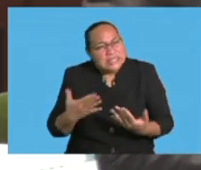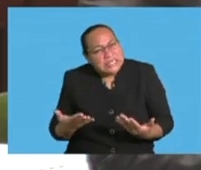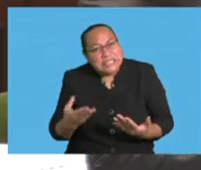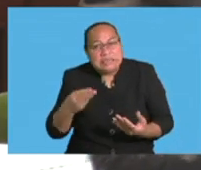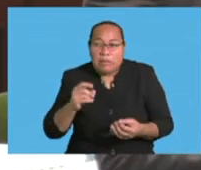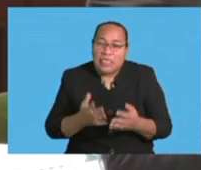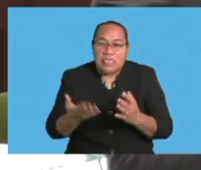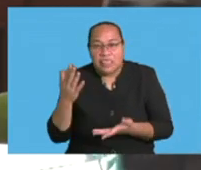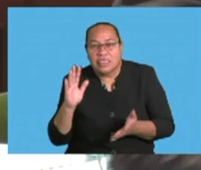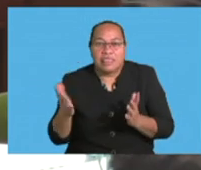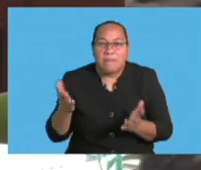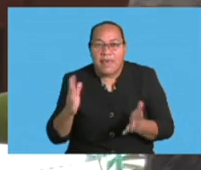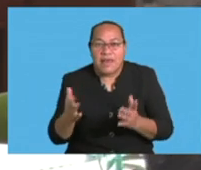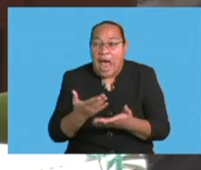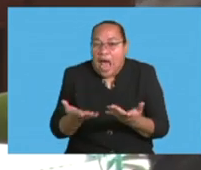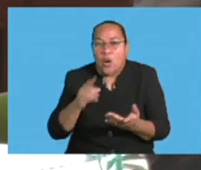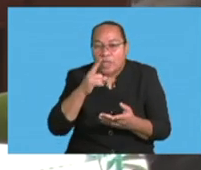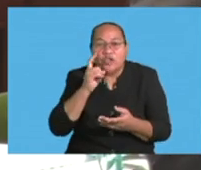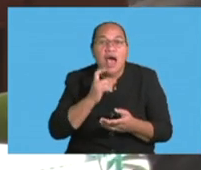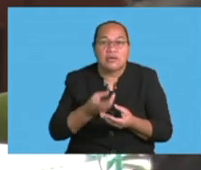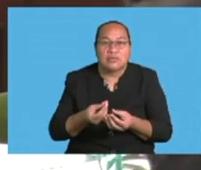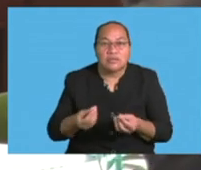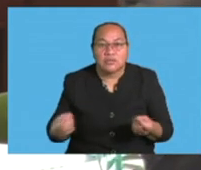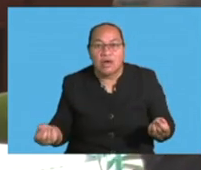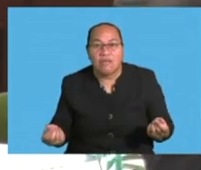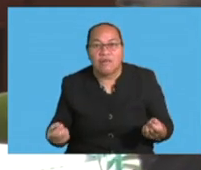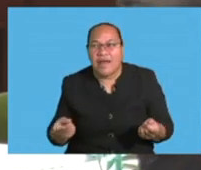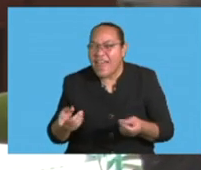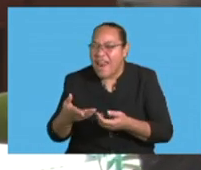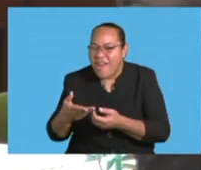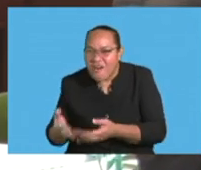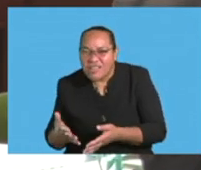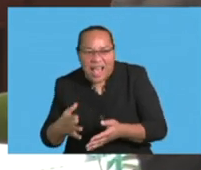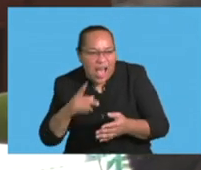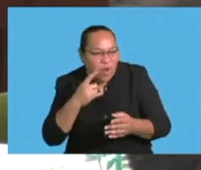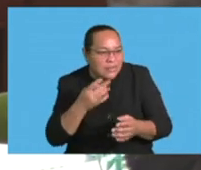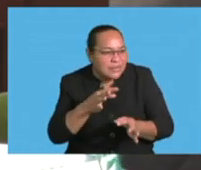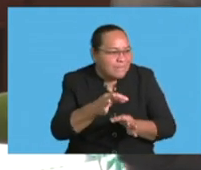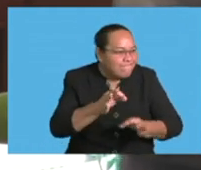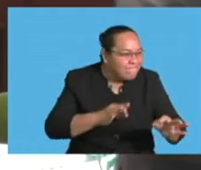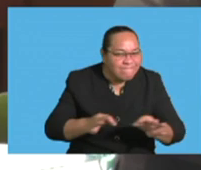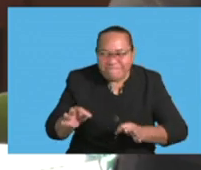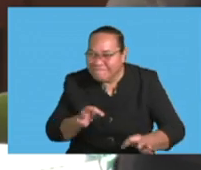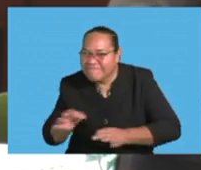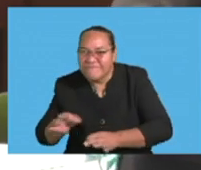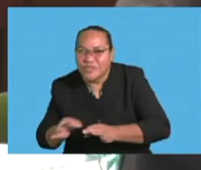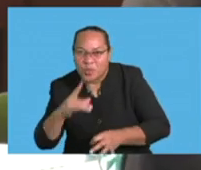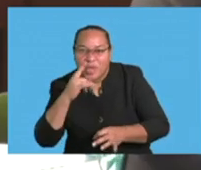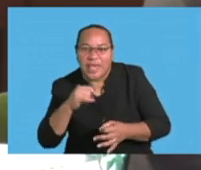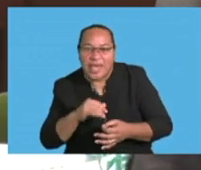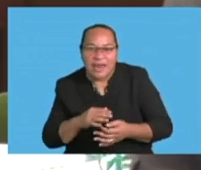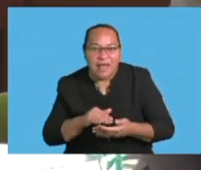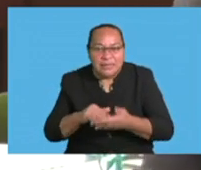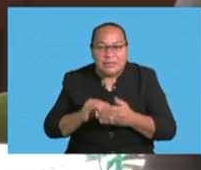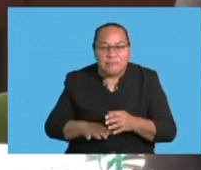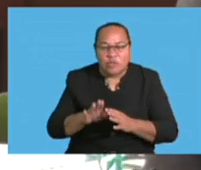depends on how we actually mitigate those losses, potential losses or mitigate those challenges that comes about